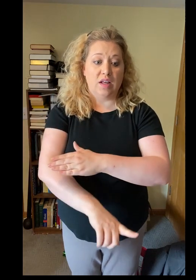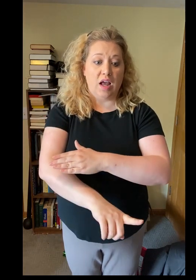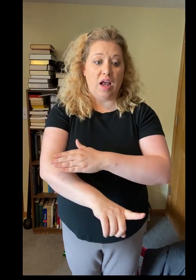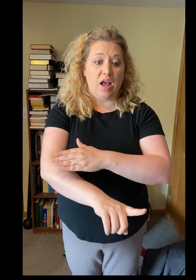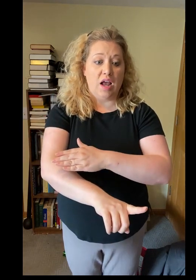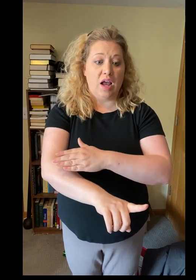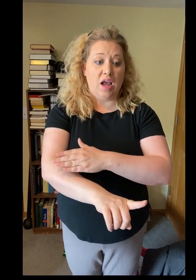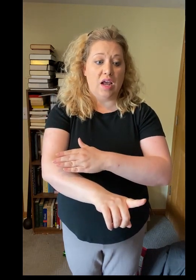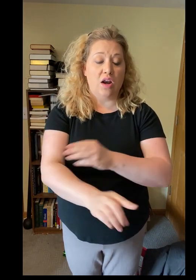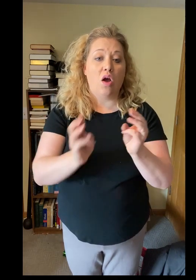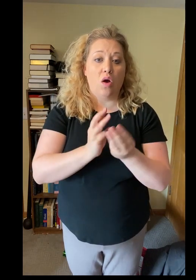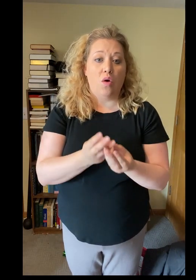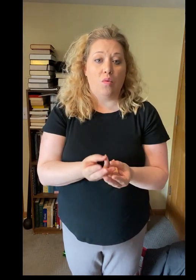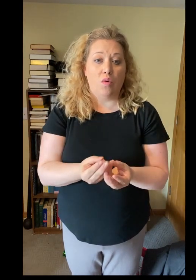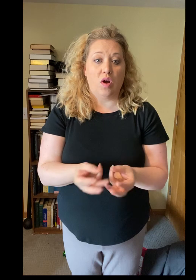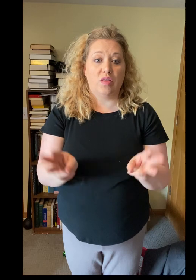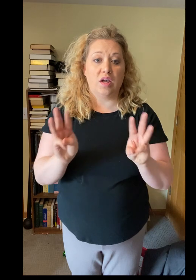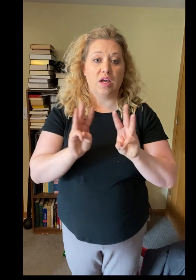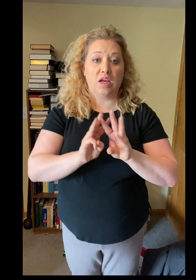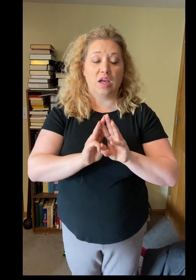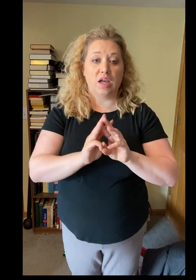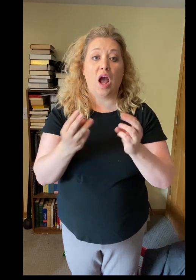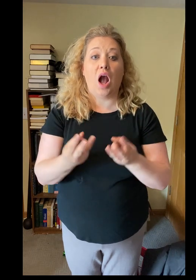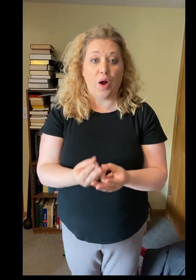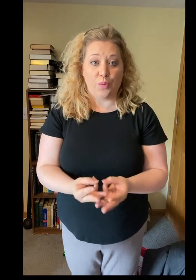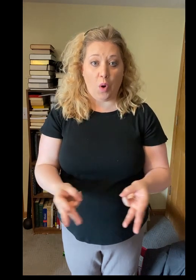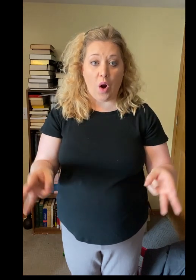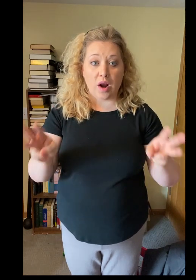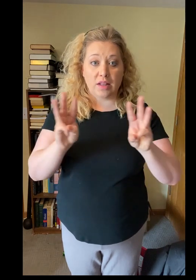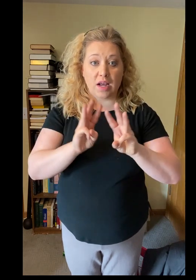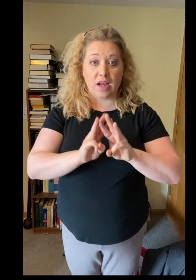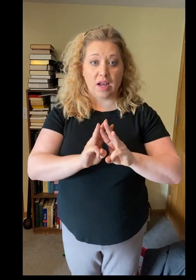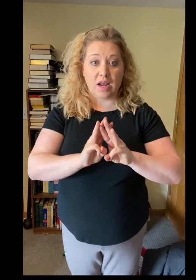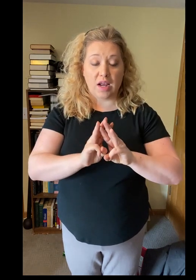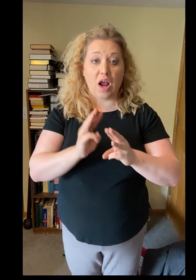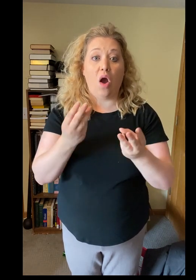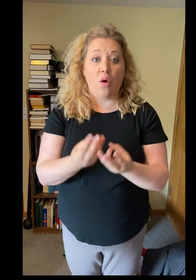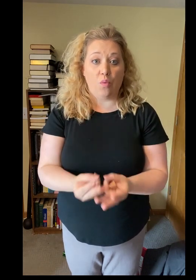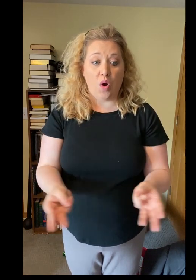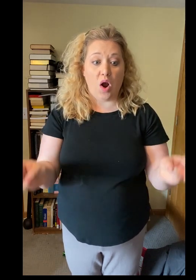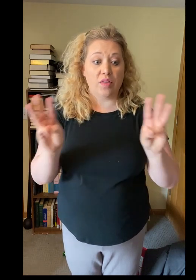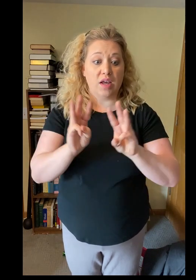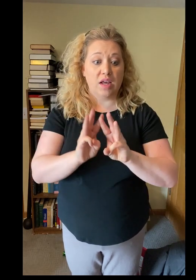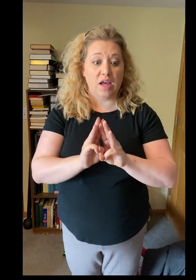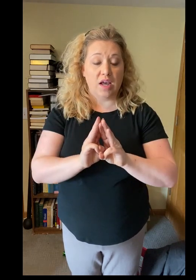us. Behold the Lamb